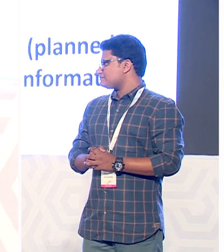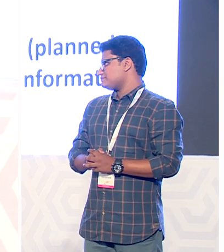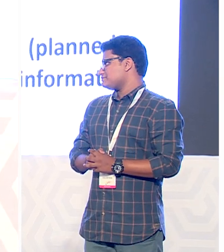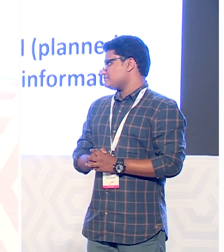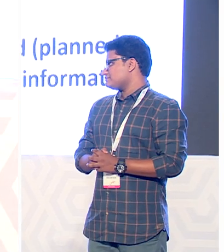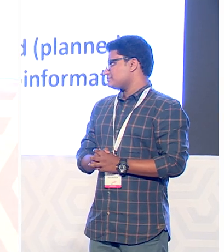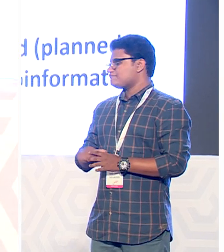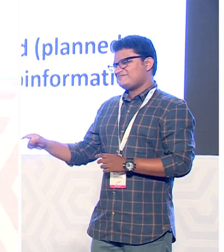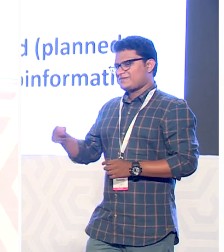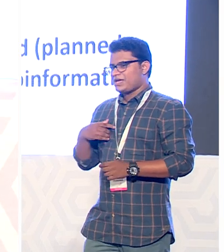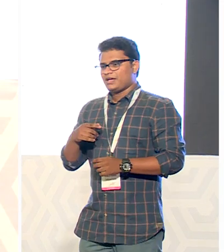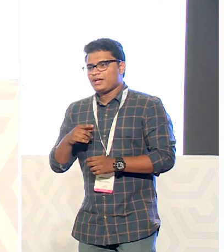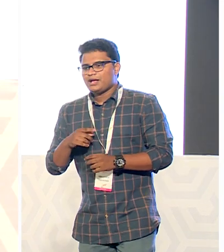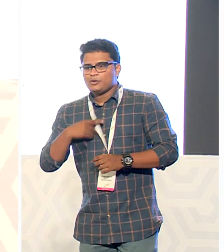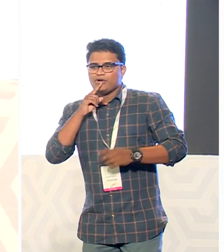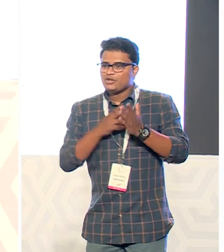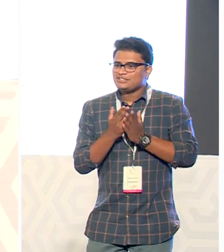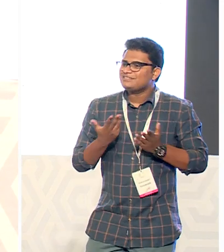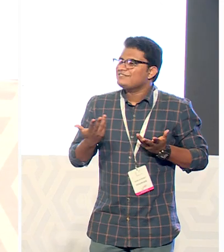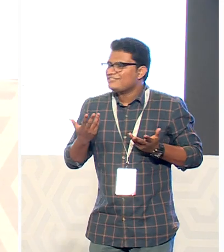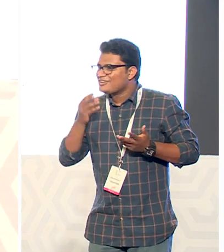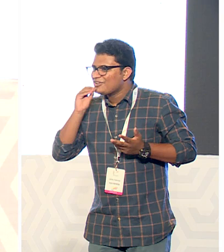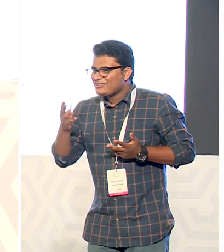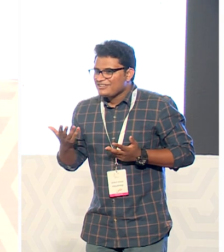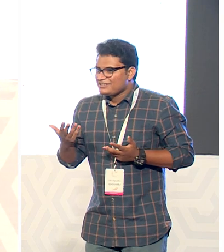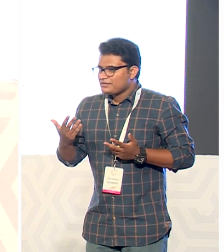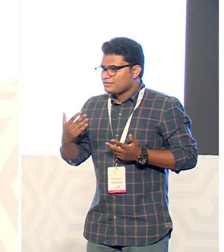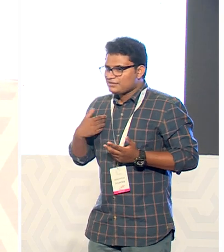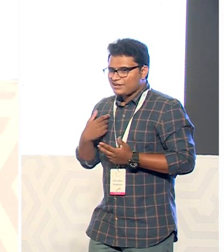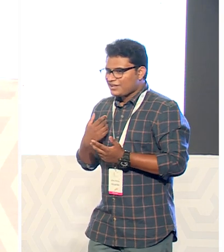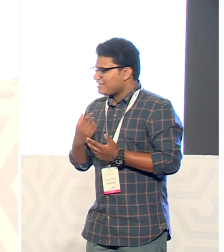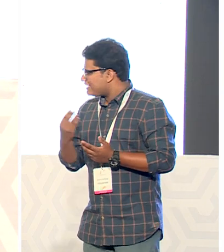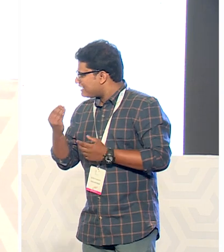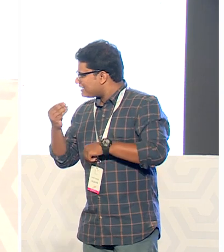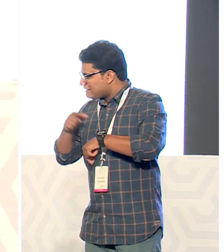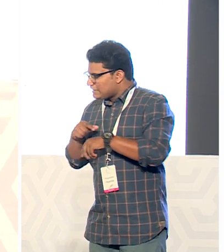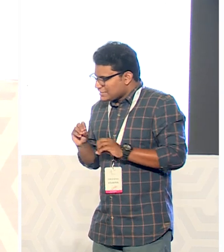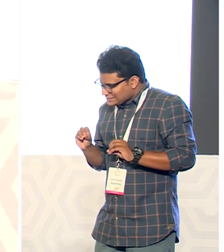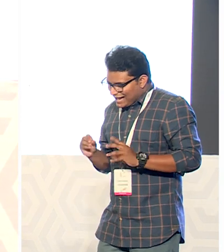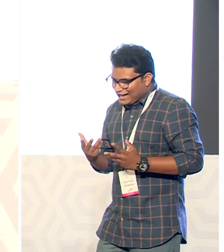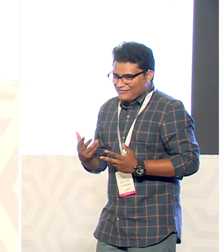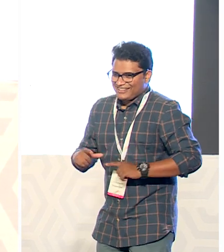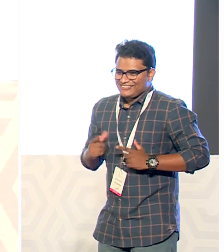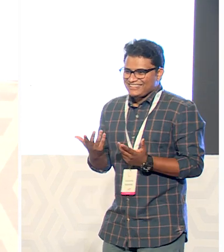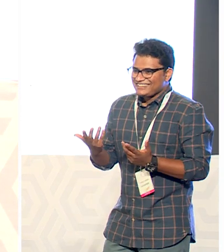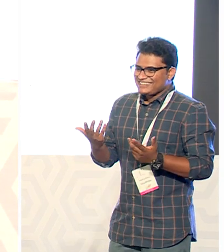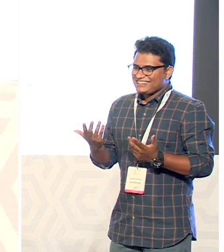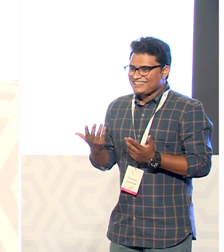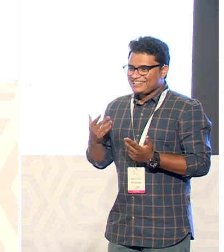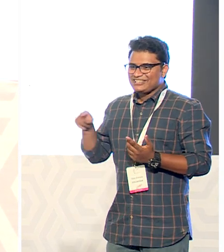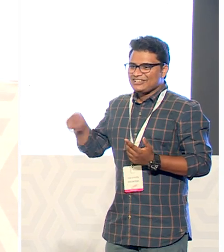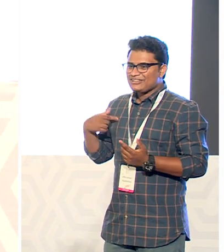frankly speaking I have just began my career I have started like I have